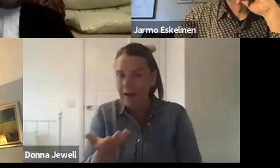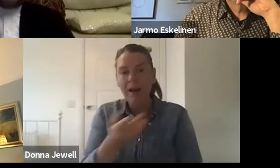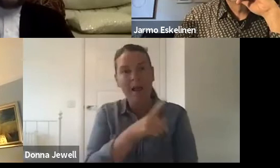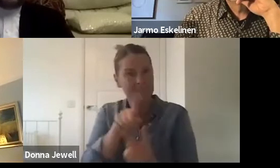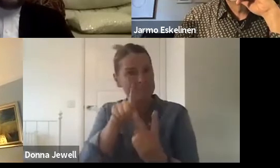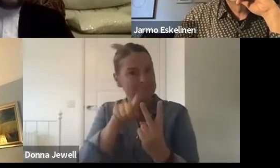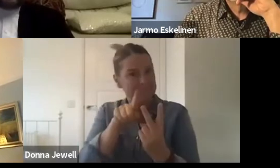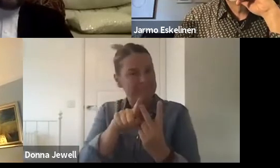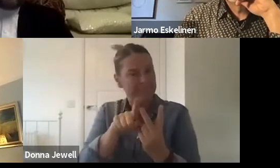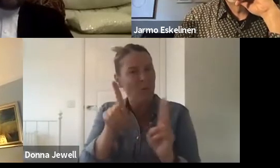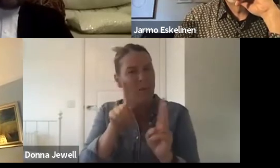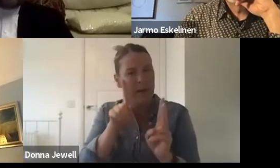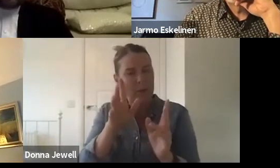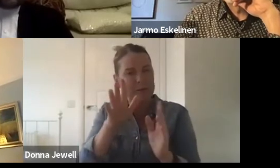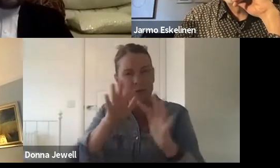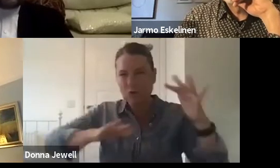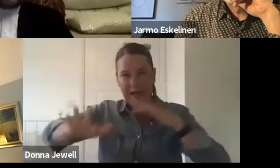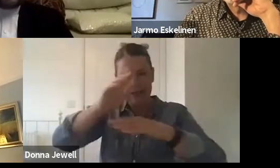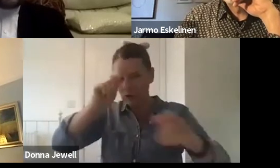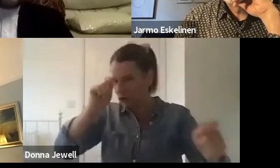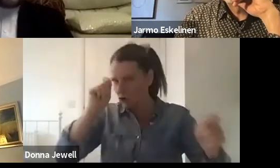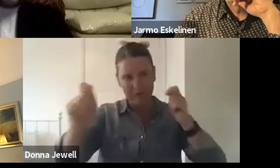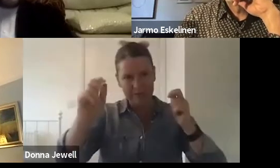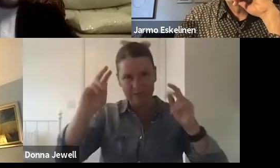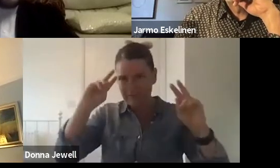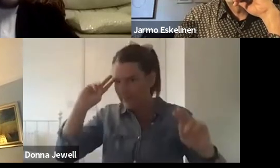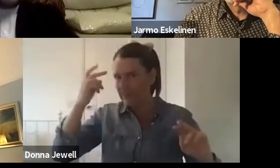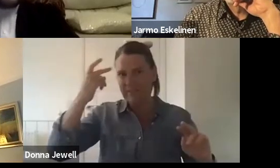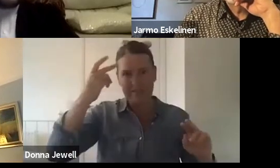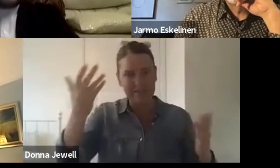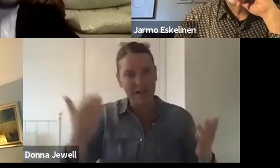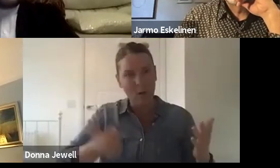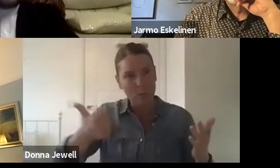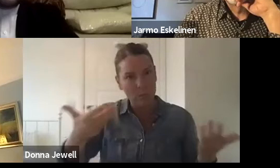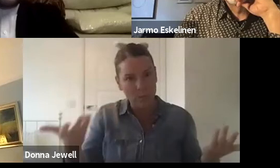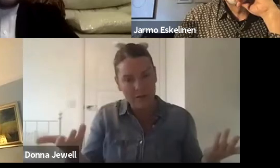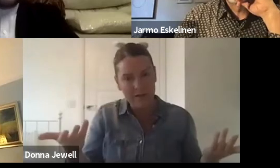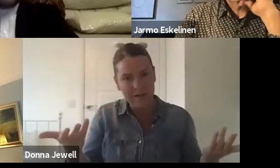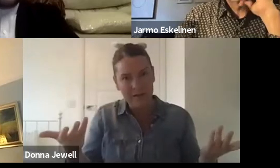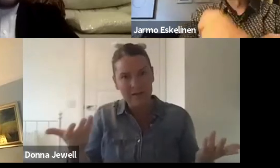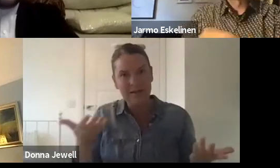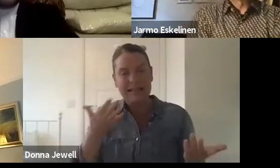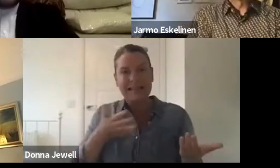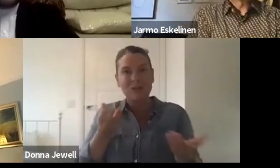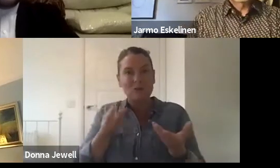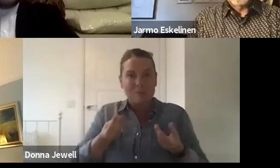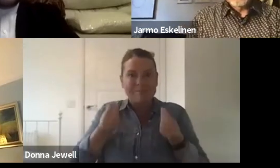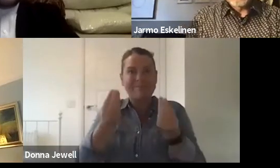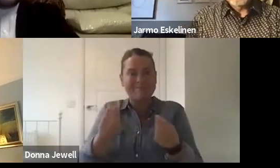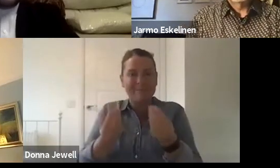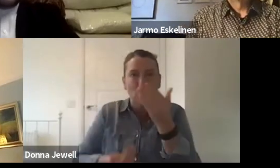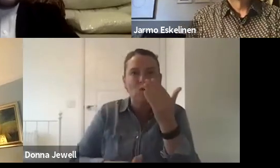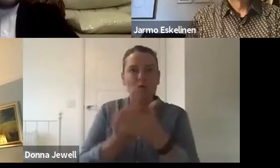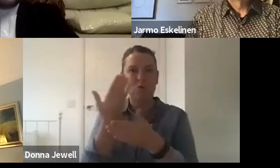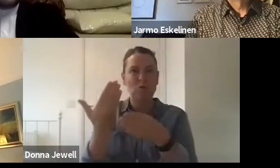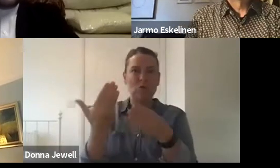perhaps we need and we want to invest in new kinds of activity, that probably means